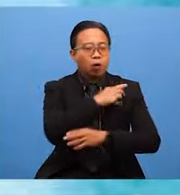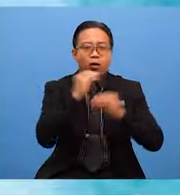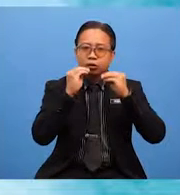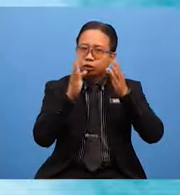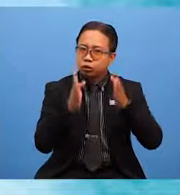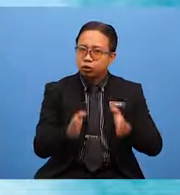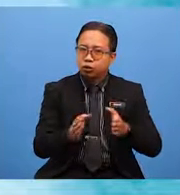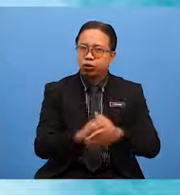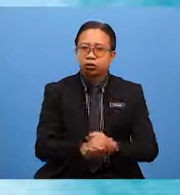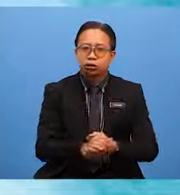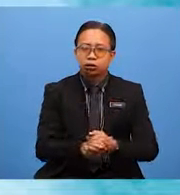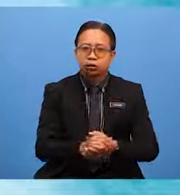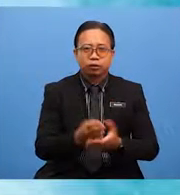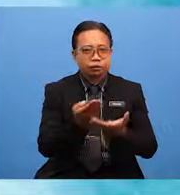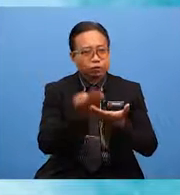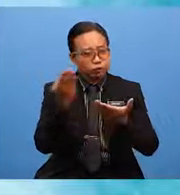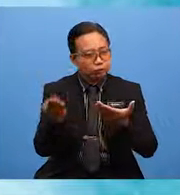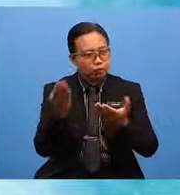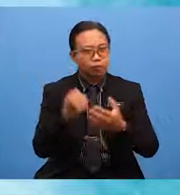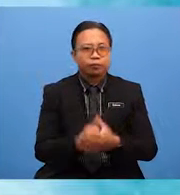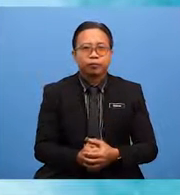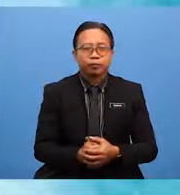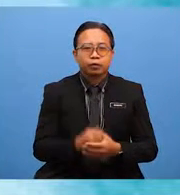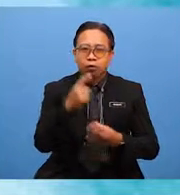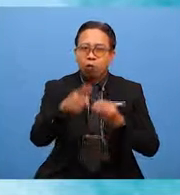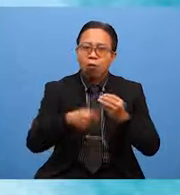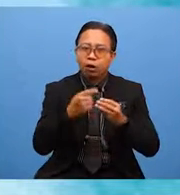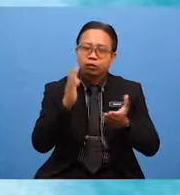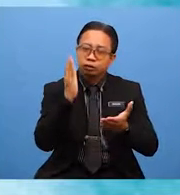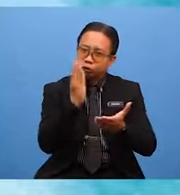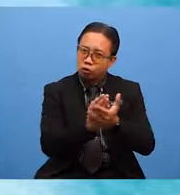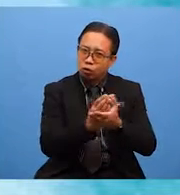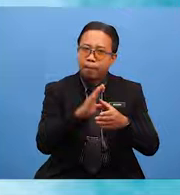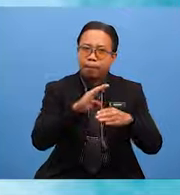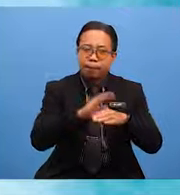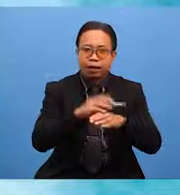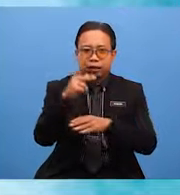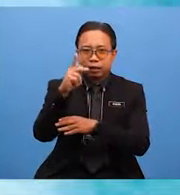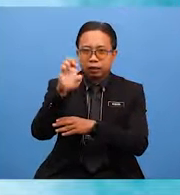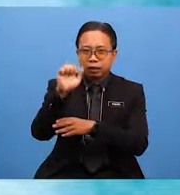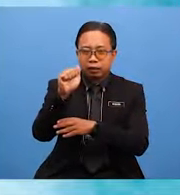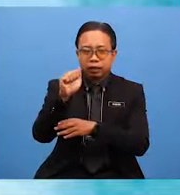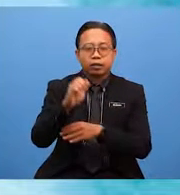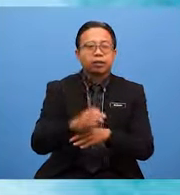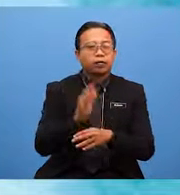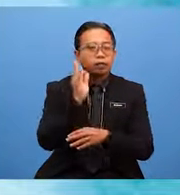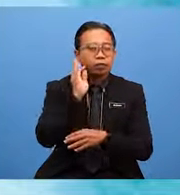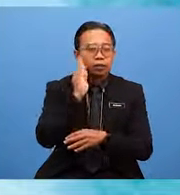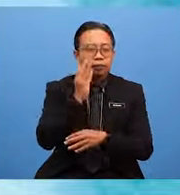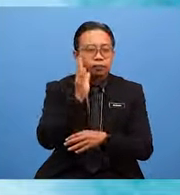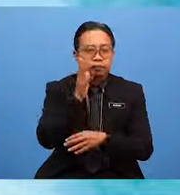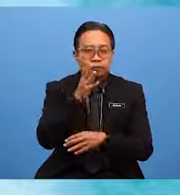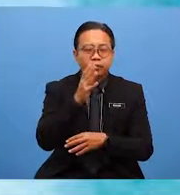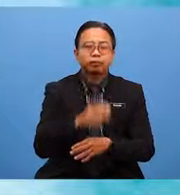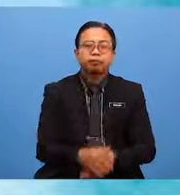advisors had a shopping spree too, especially when we stopped at Kia Farm to buy fresh vegetables